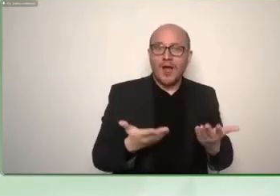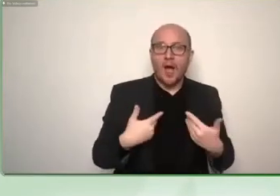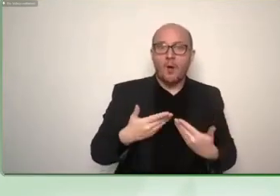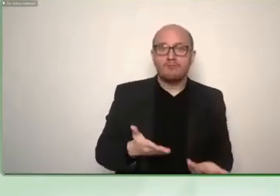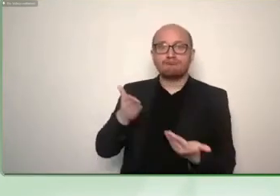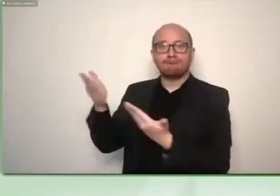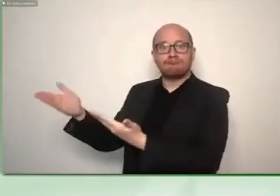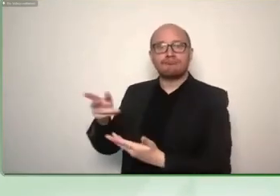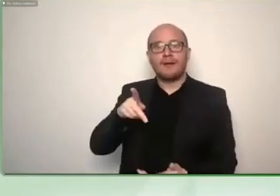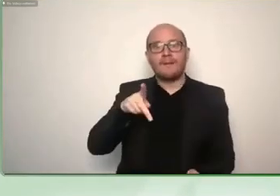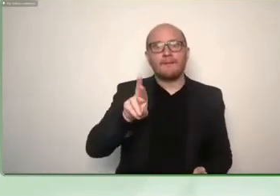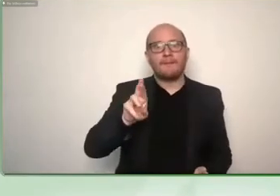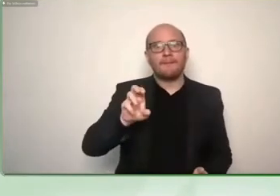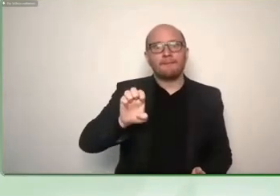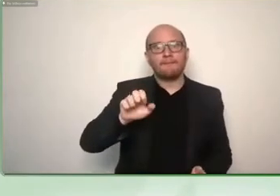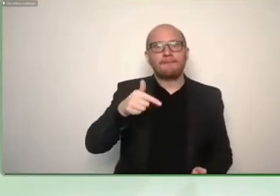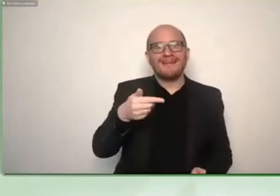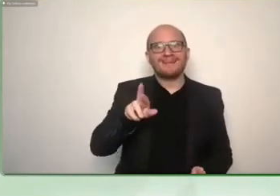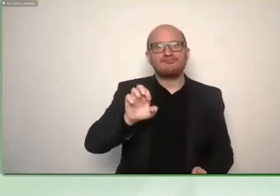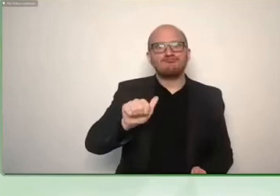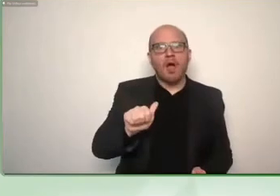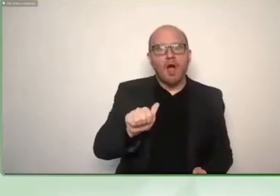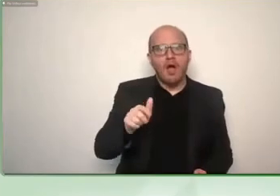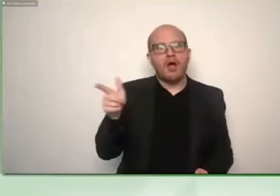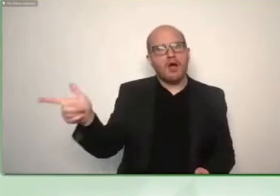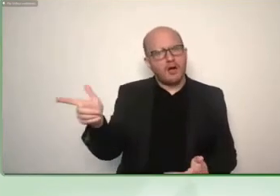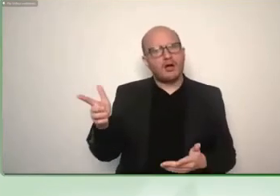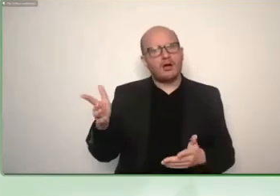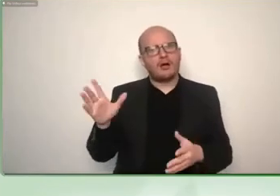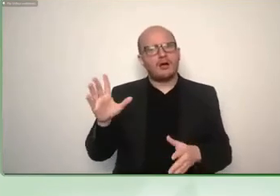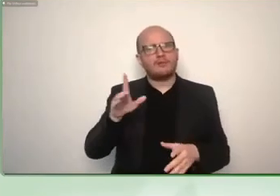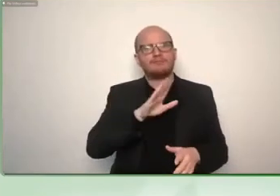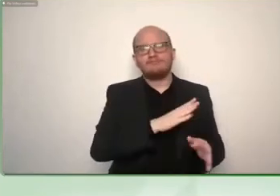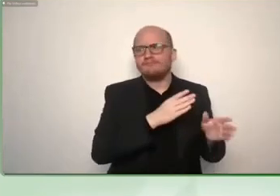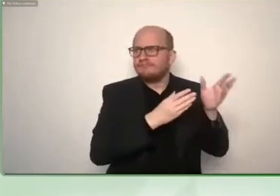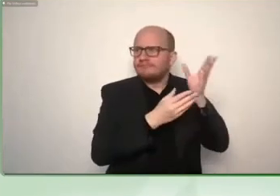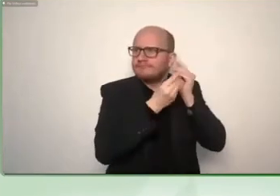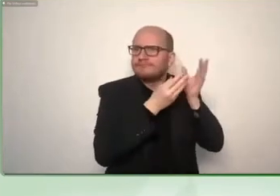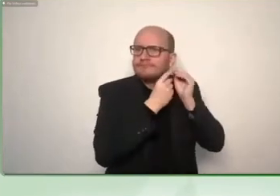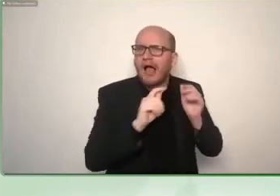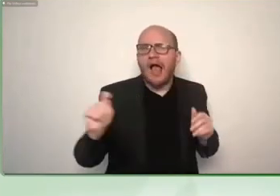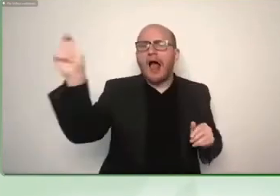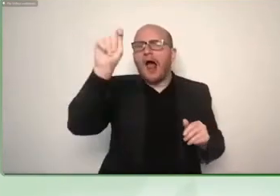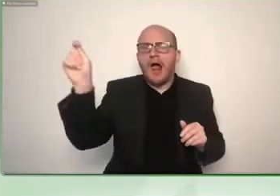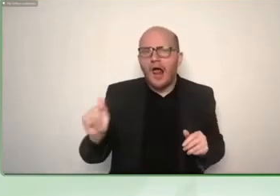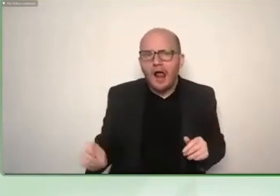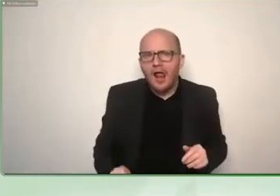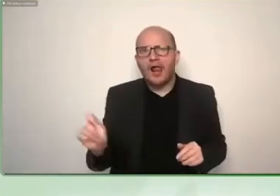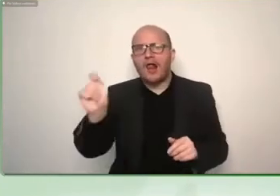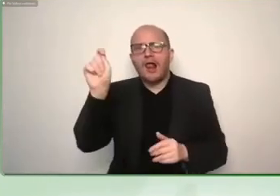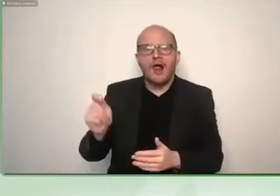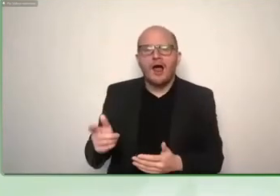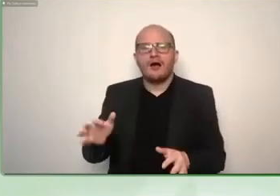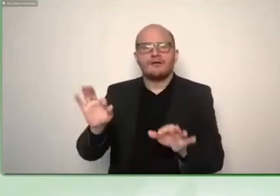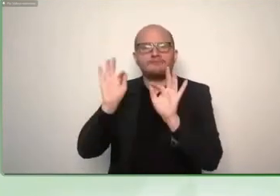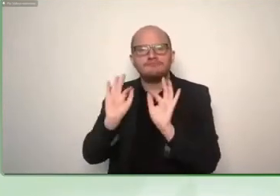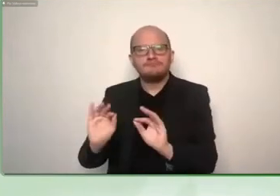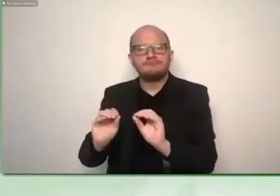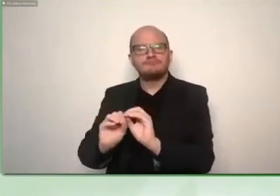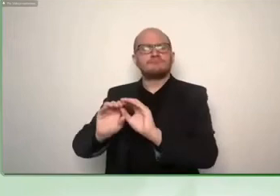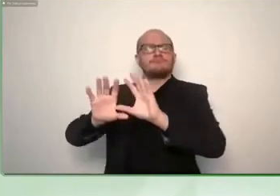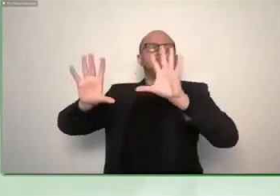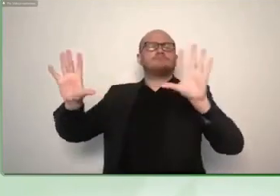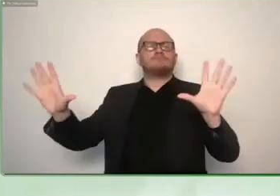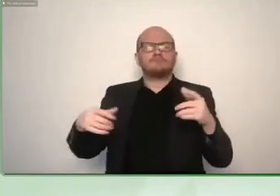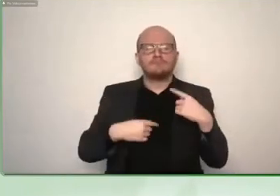uh who is as uh as always a genius in in summarizing everything in graphic facilitation so